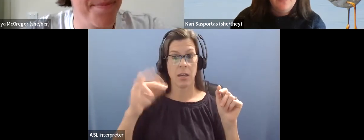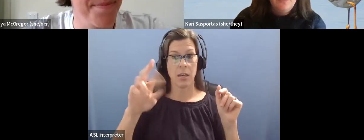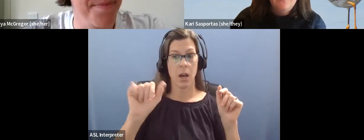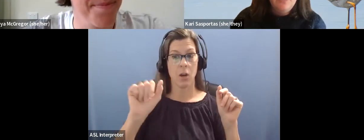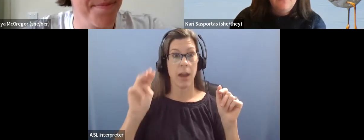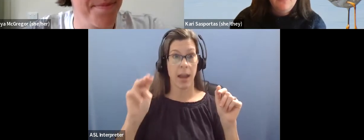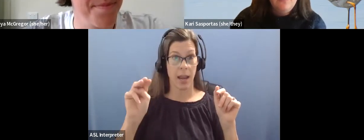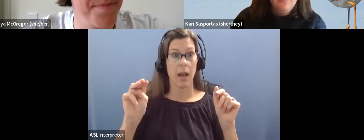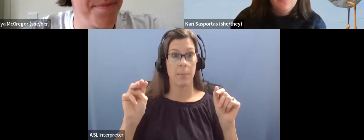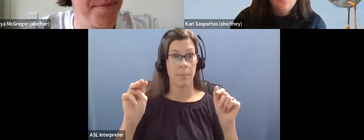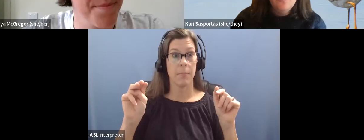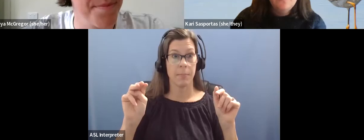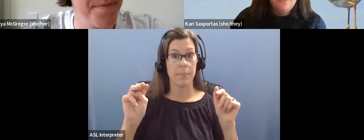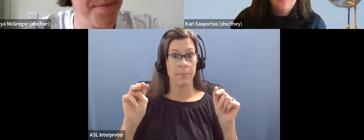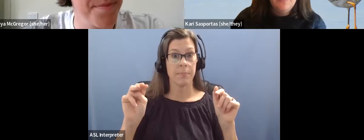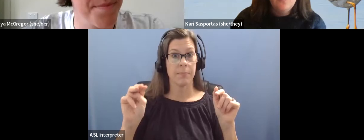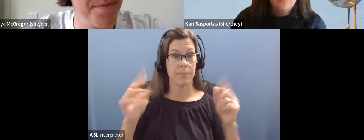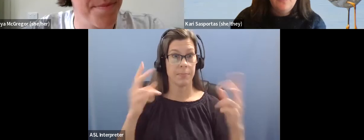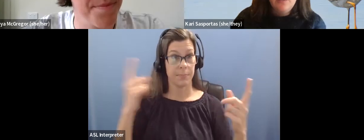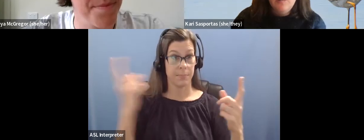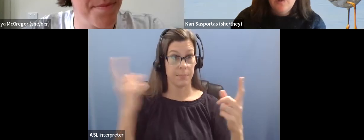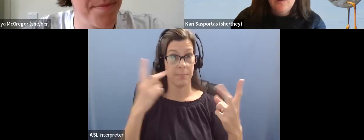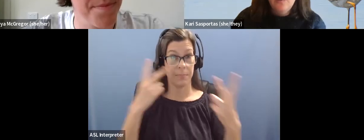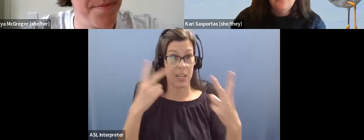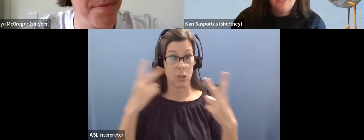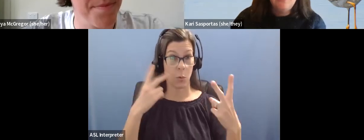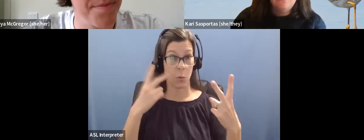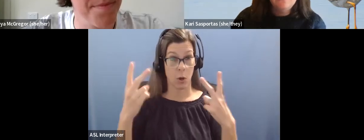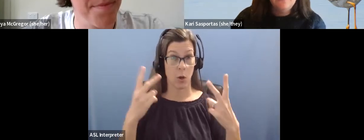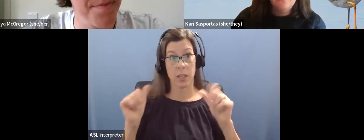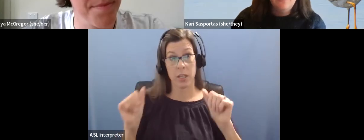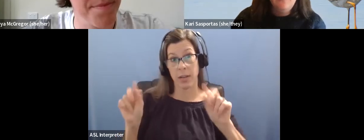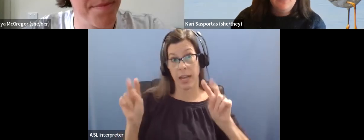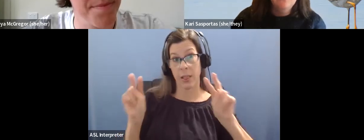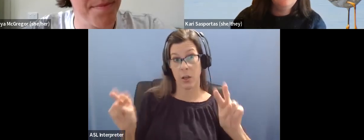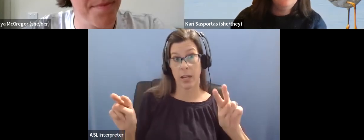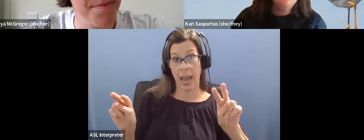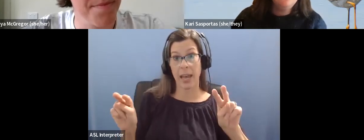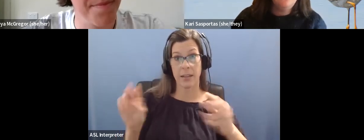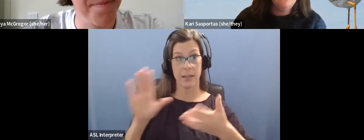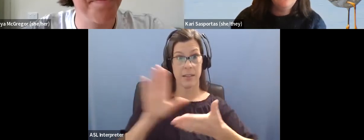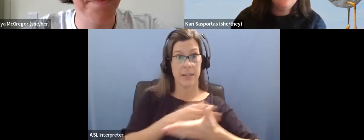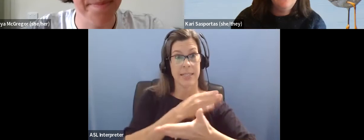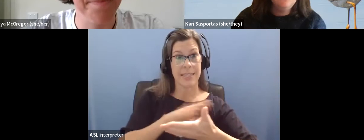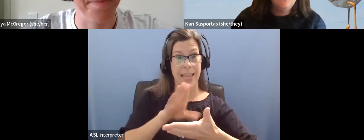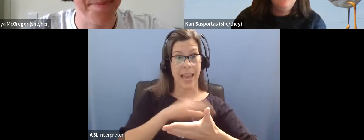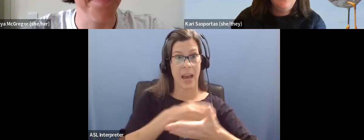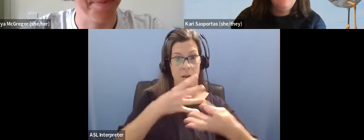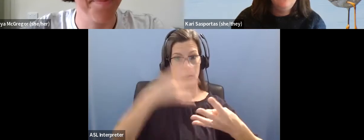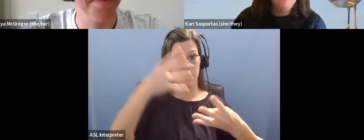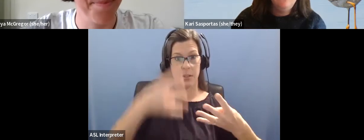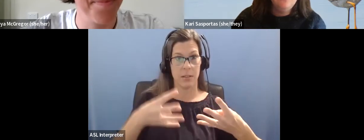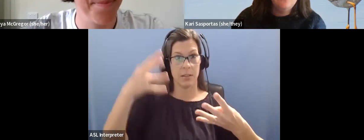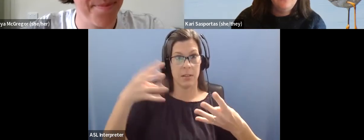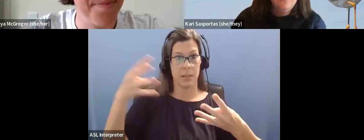even, um, tools out there where you can both look at a sonogram and listen to the song at the same time. And